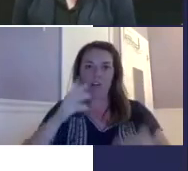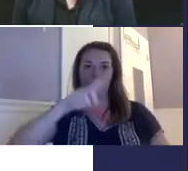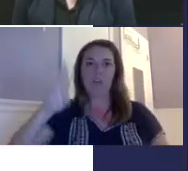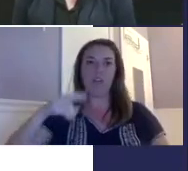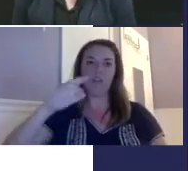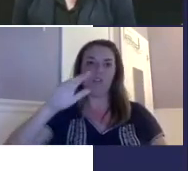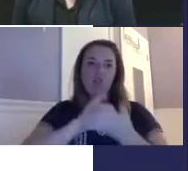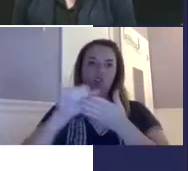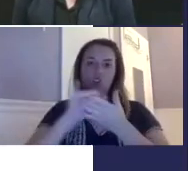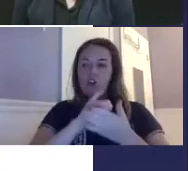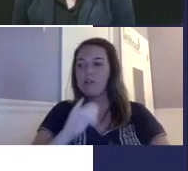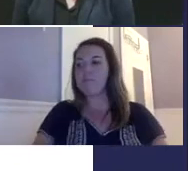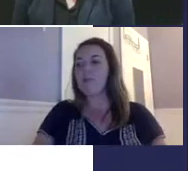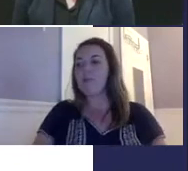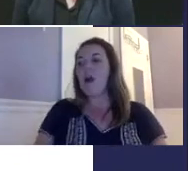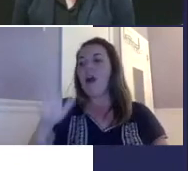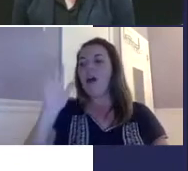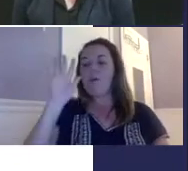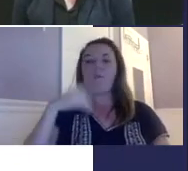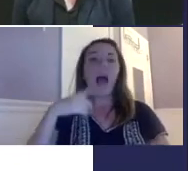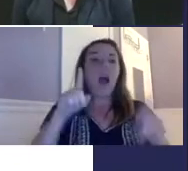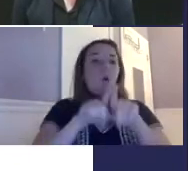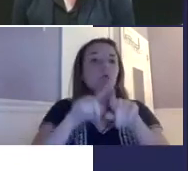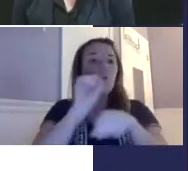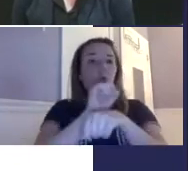Institute of Technology, here in Rochester, New York.